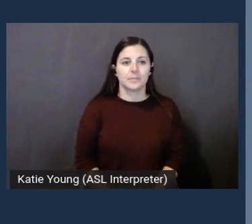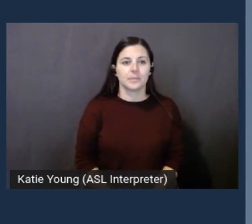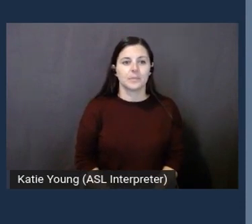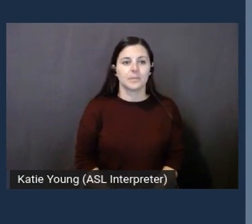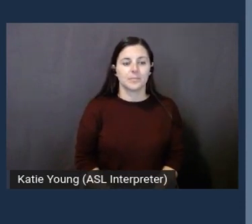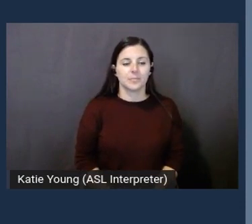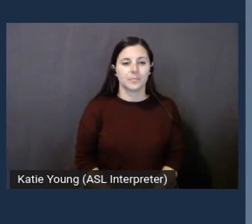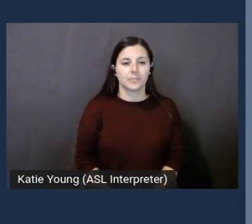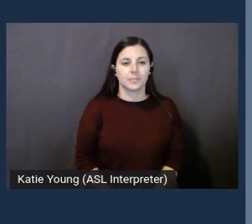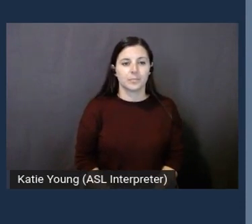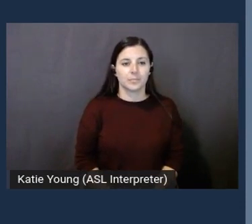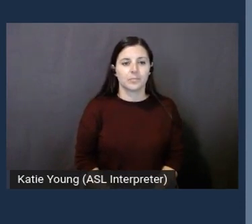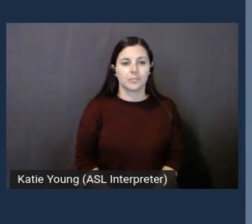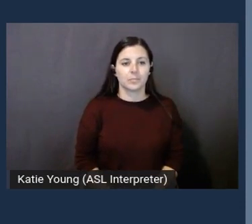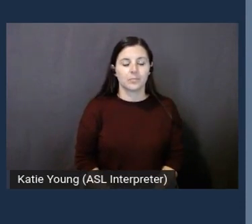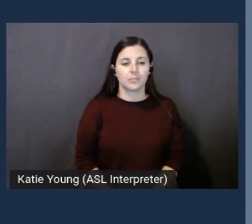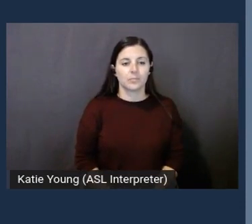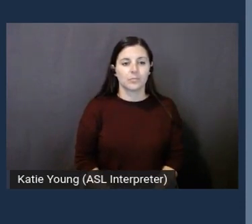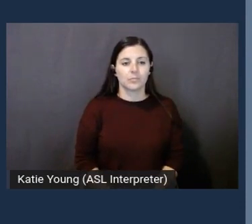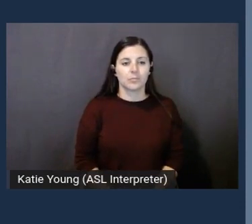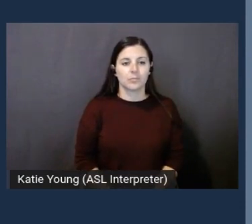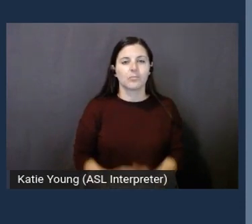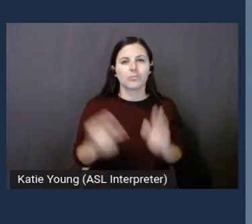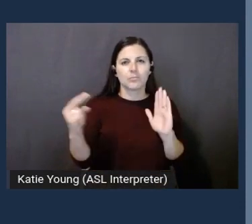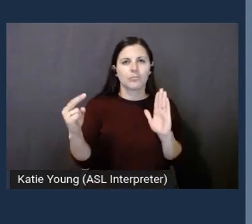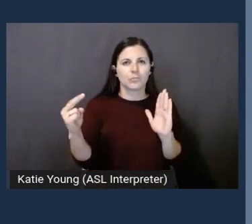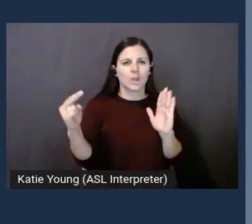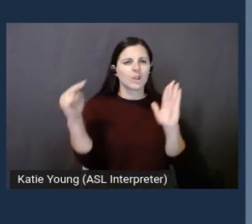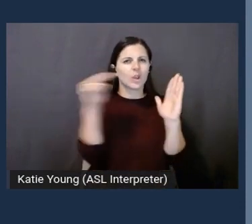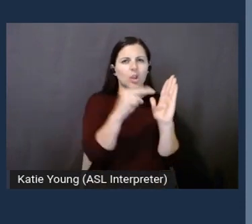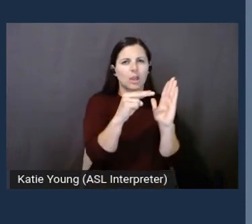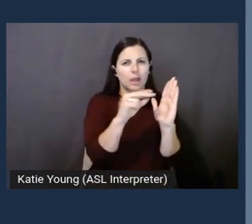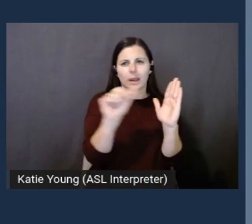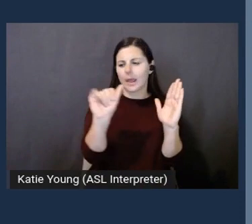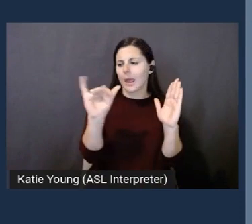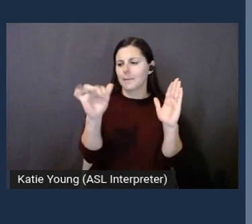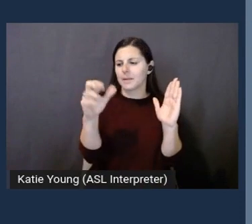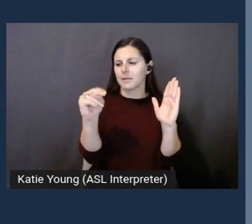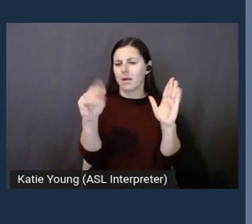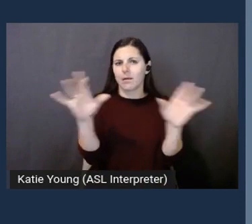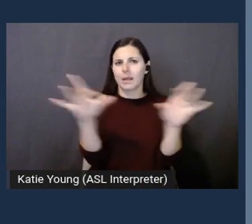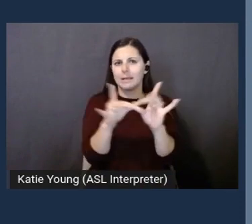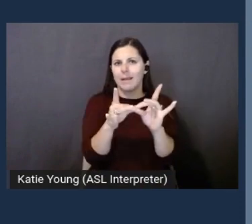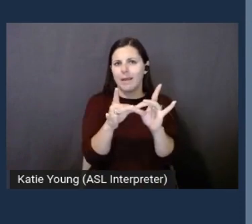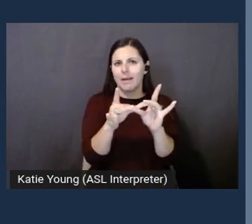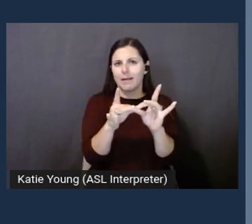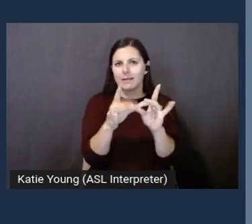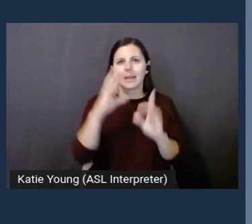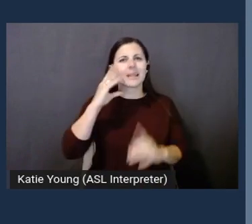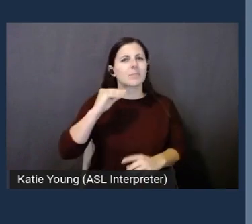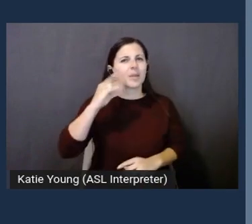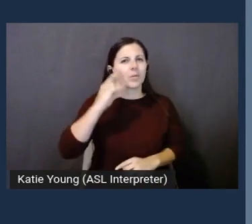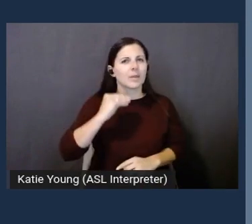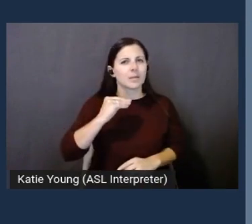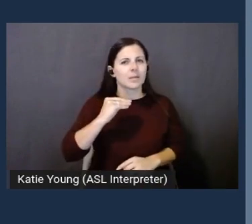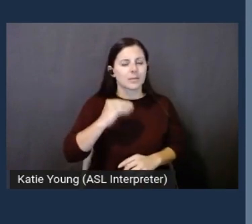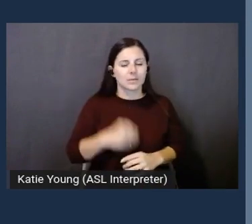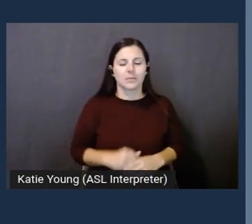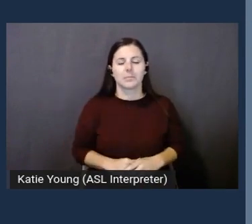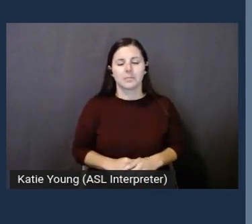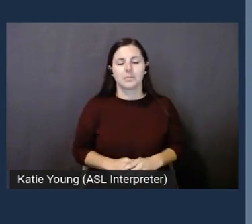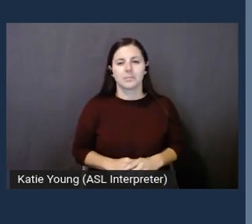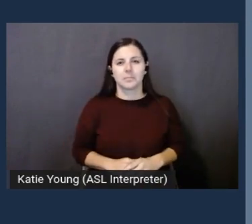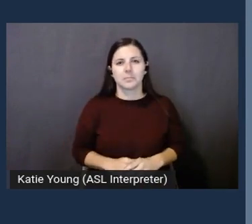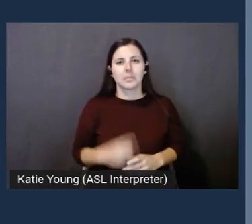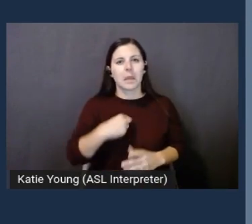So let's look at the Amazon Connect experience first. So I will